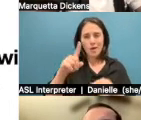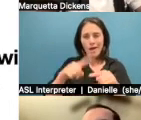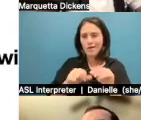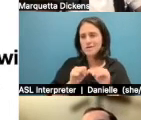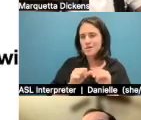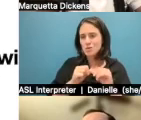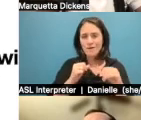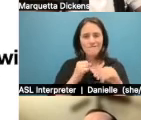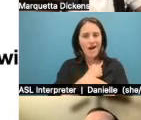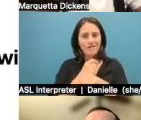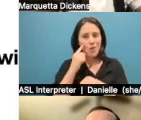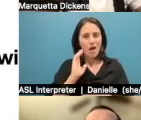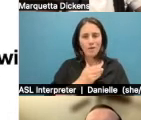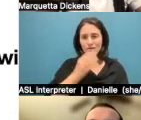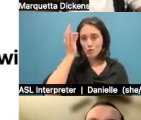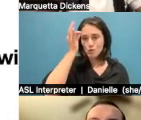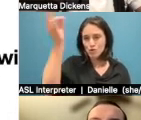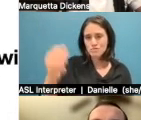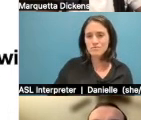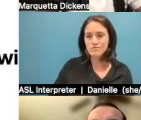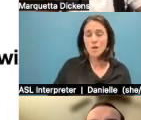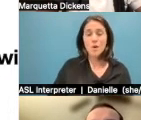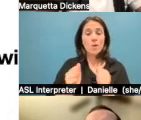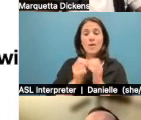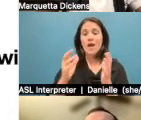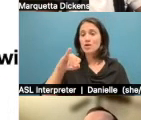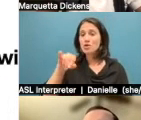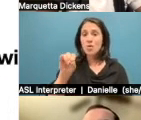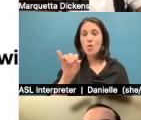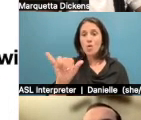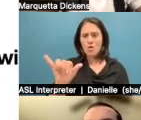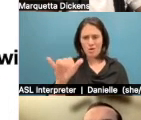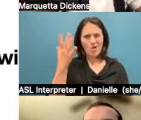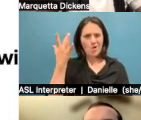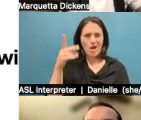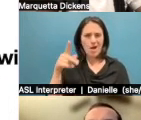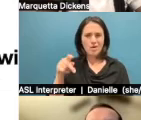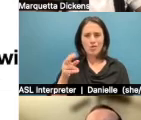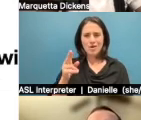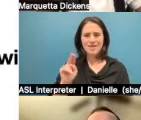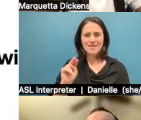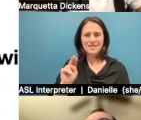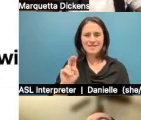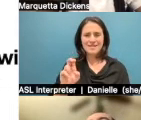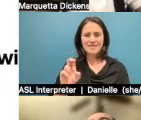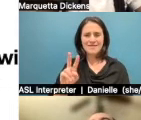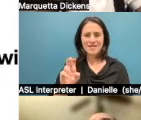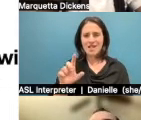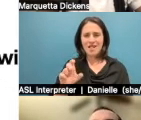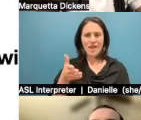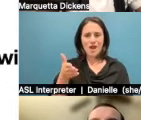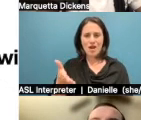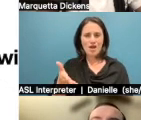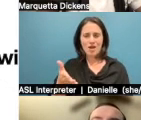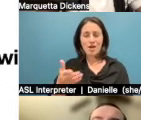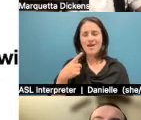future, you know, without joy in Princeville, like why does Princeville even exist? You know, like it's not, it's just constant depiction